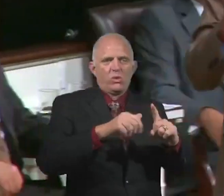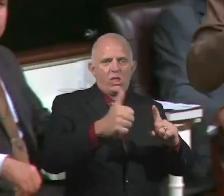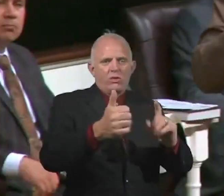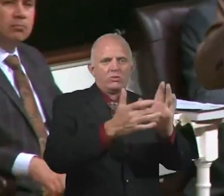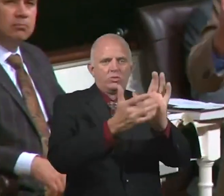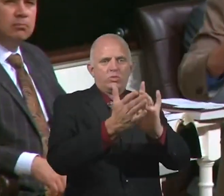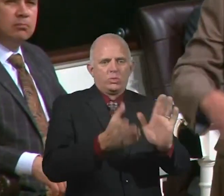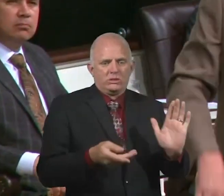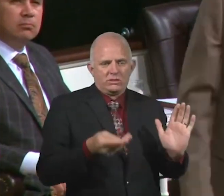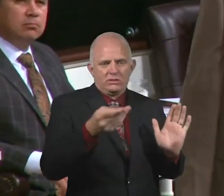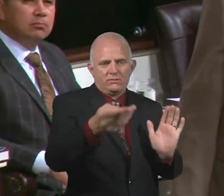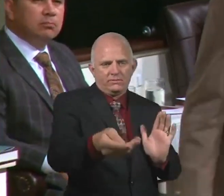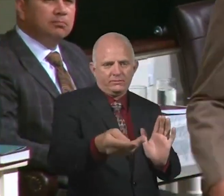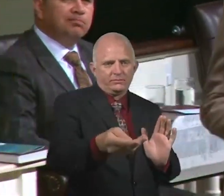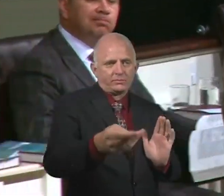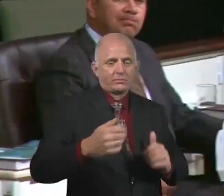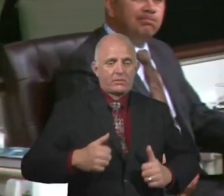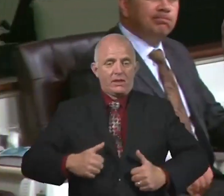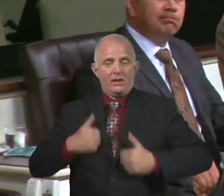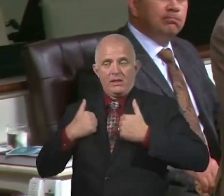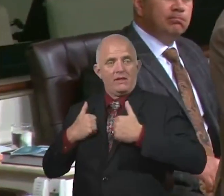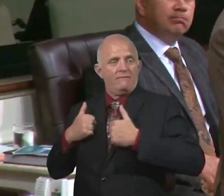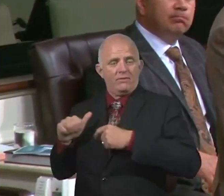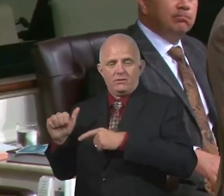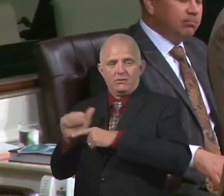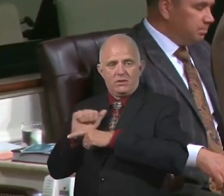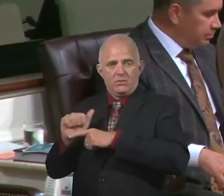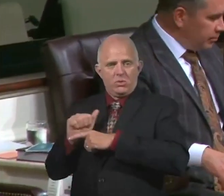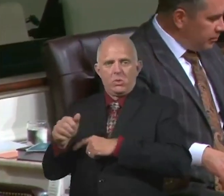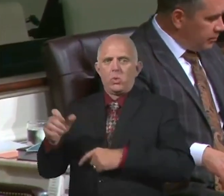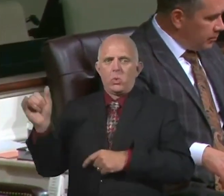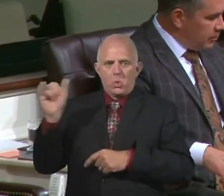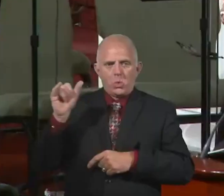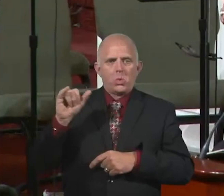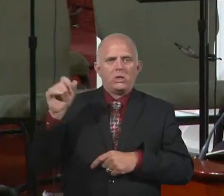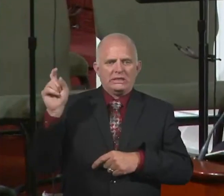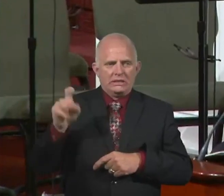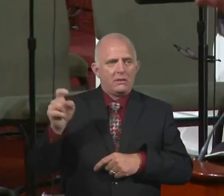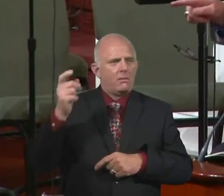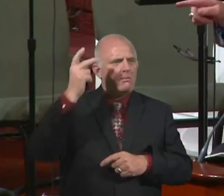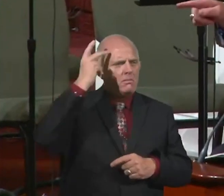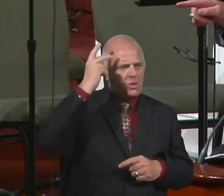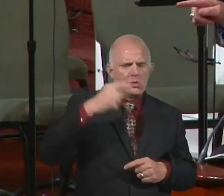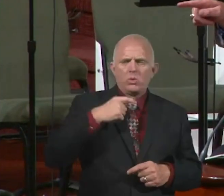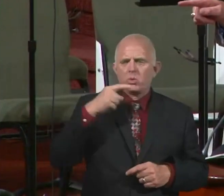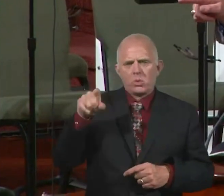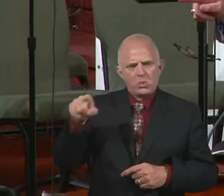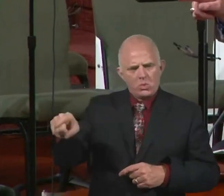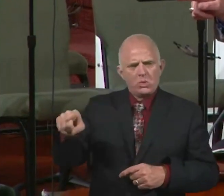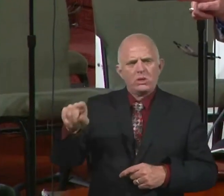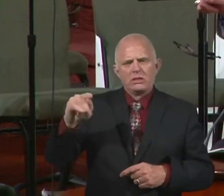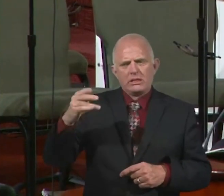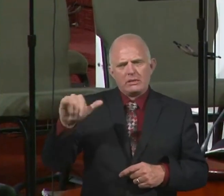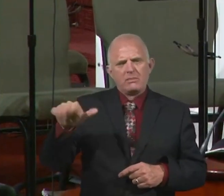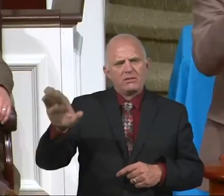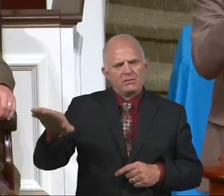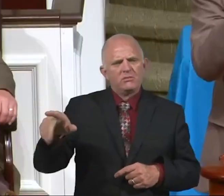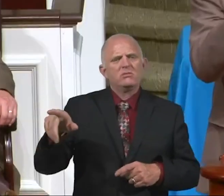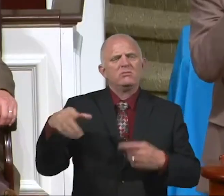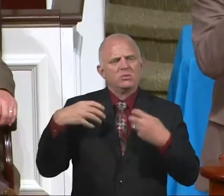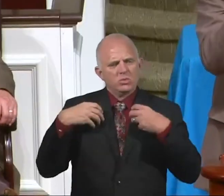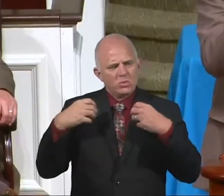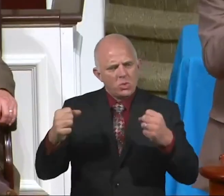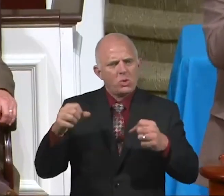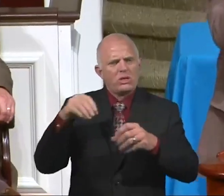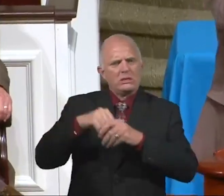Life-on-life discipleship is so needed and he says, Timothy, be strong in the grace that God's given you in Jesus Christ. Number